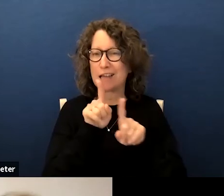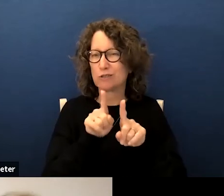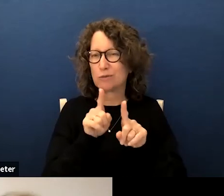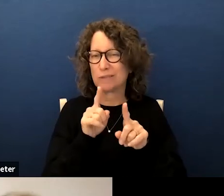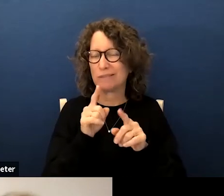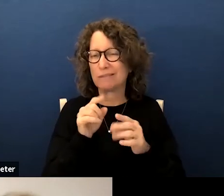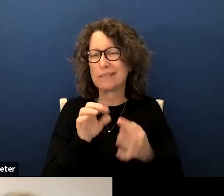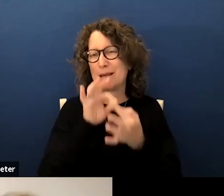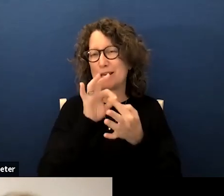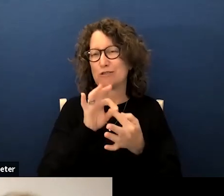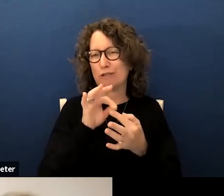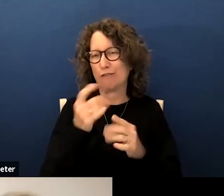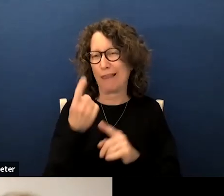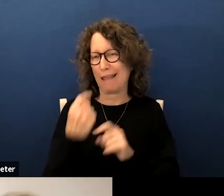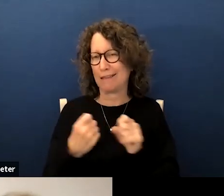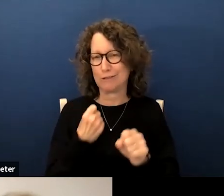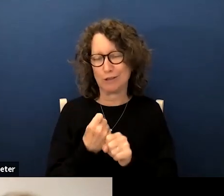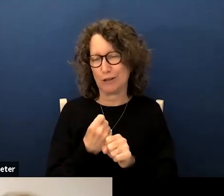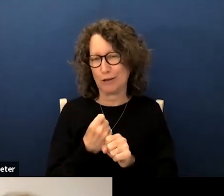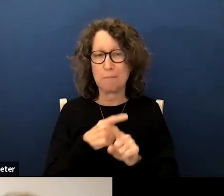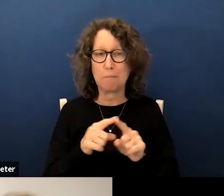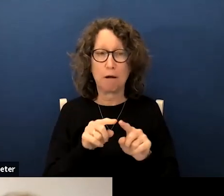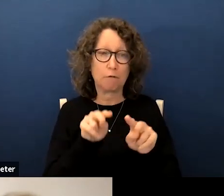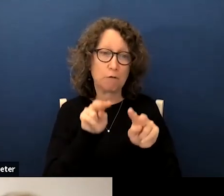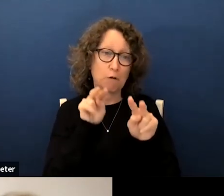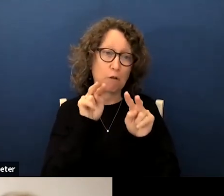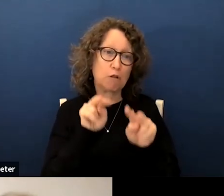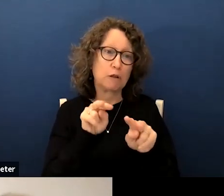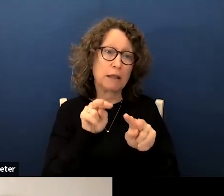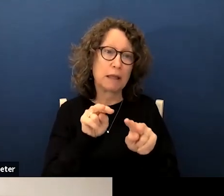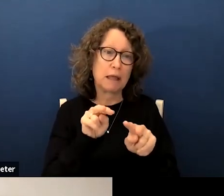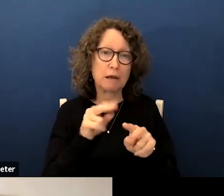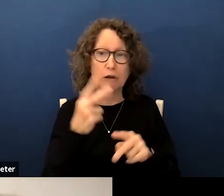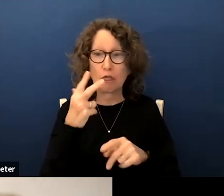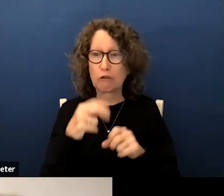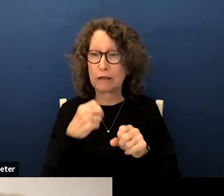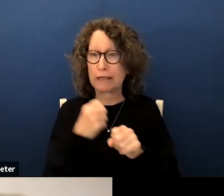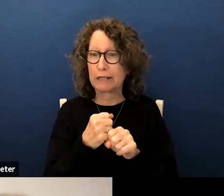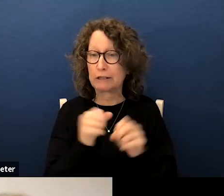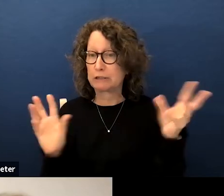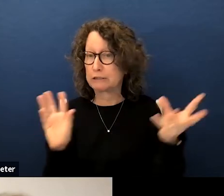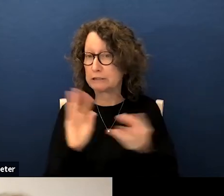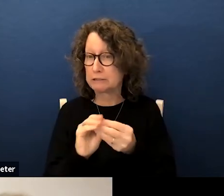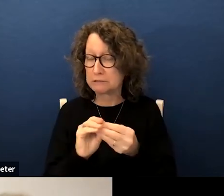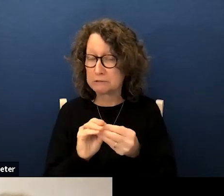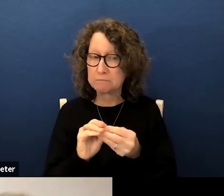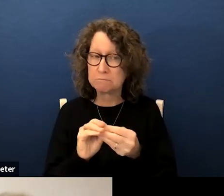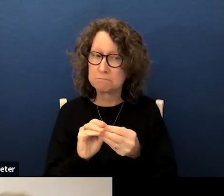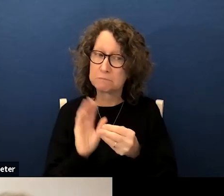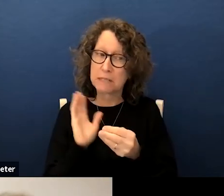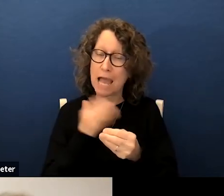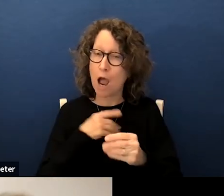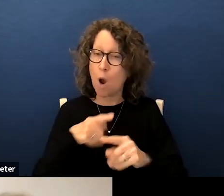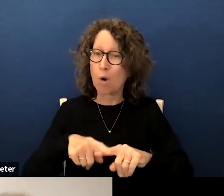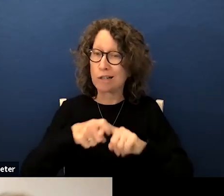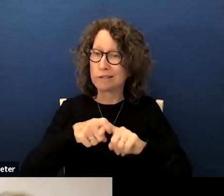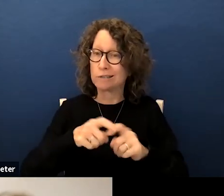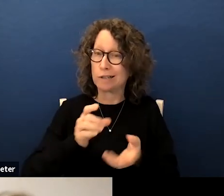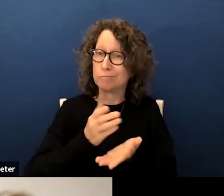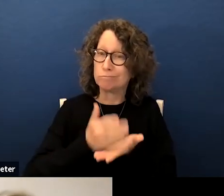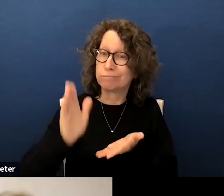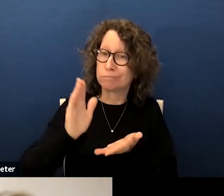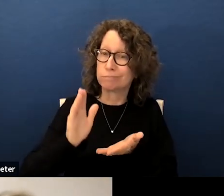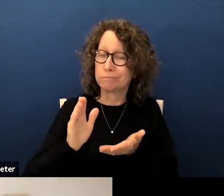but looking at three years of data overall our suspension rates have dropped by